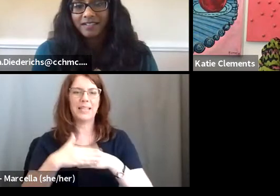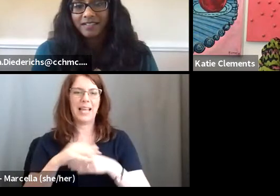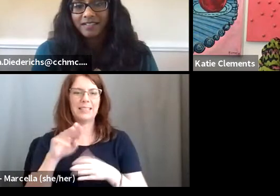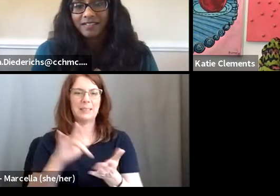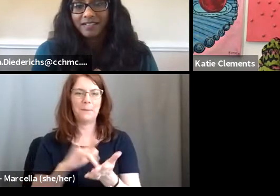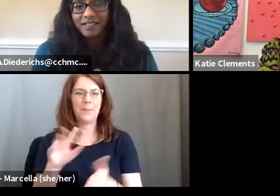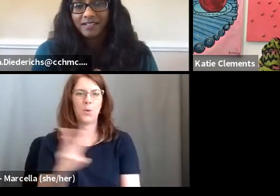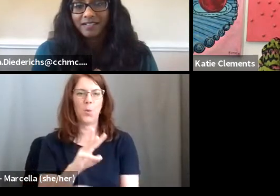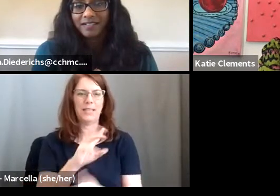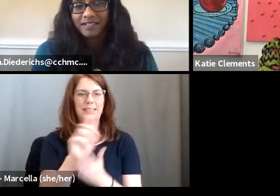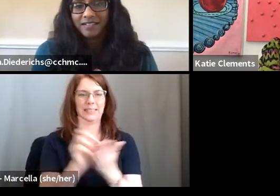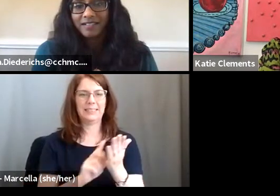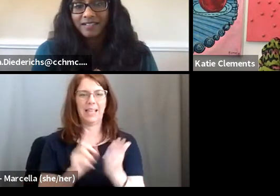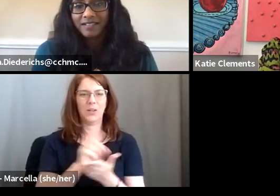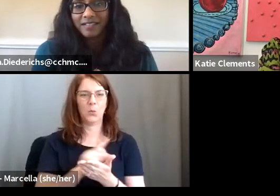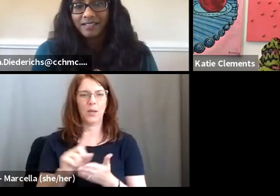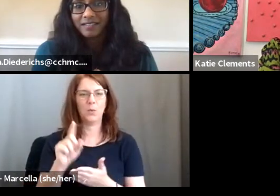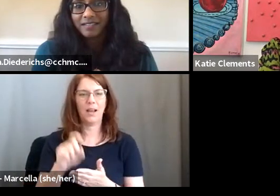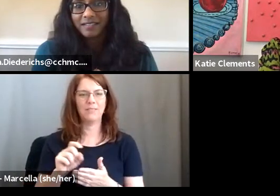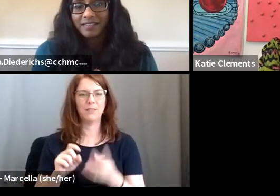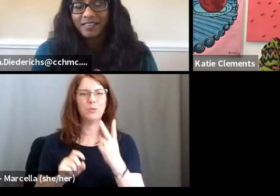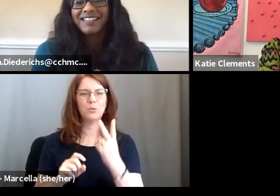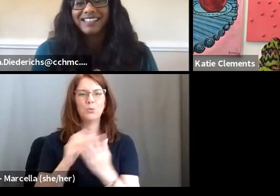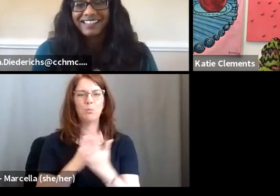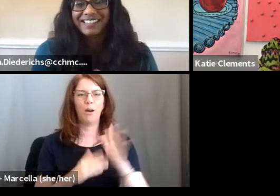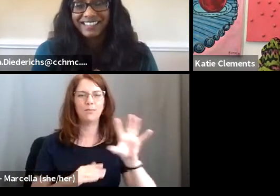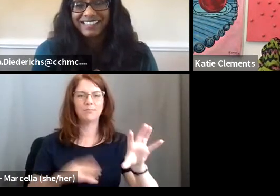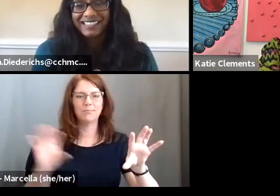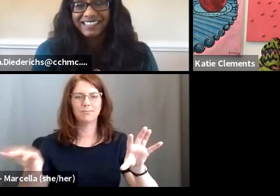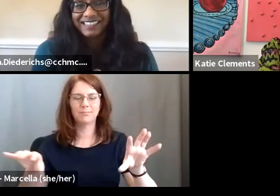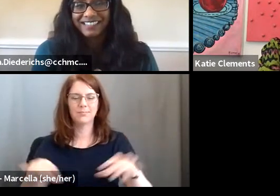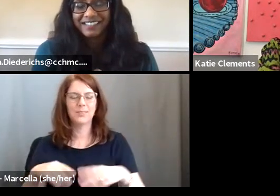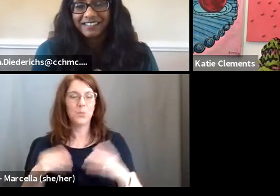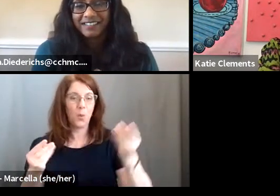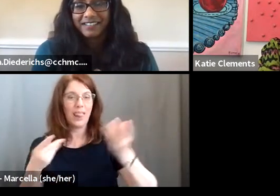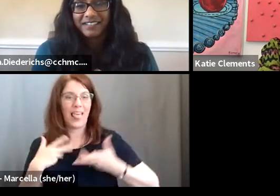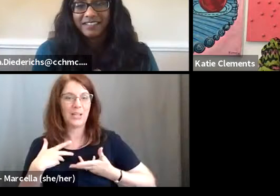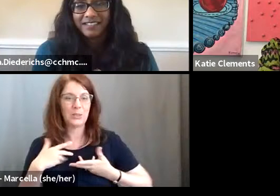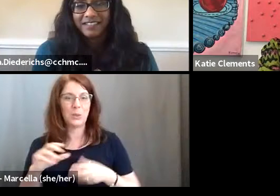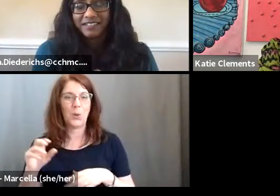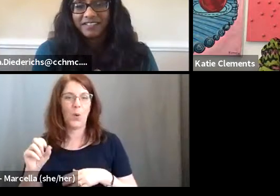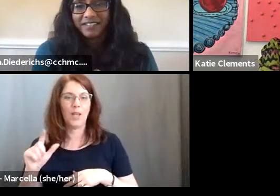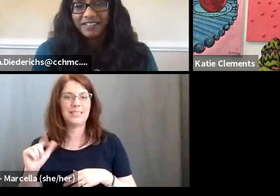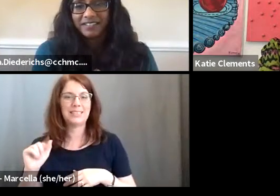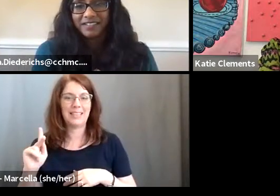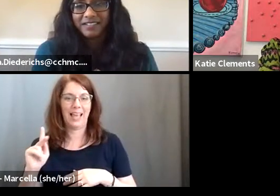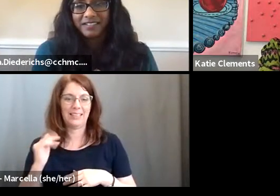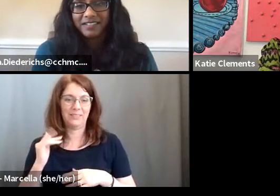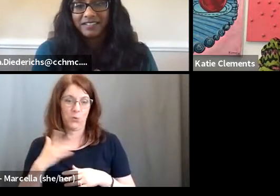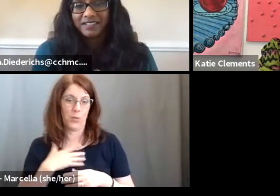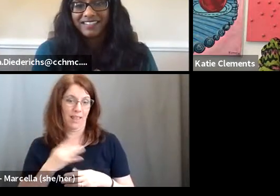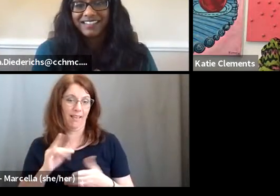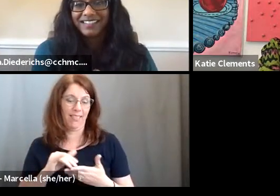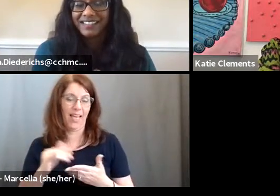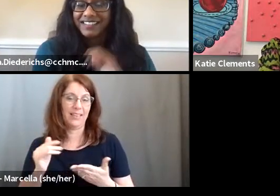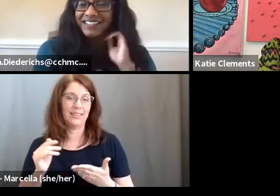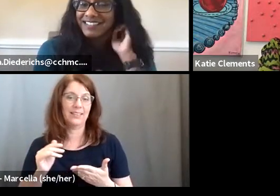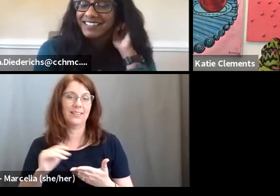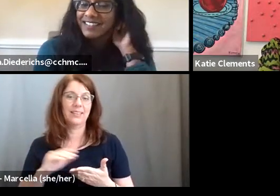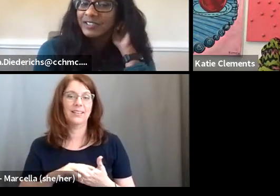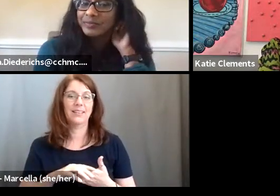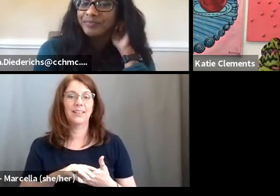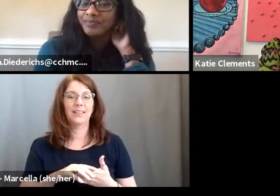design week, we might have to look at a two-parter. Um, so let us know on Slack, if you would actually, you'd like that. Um,